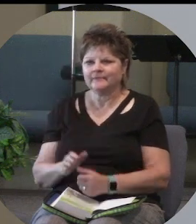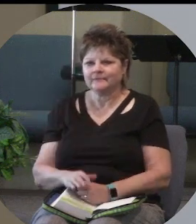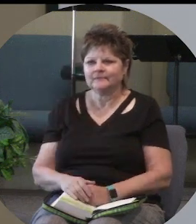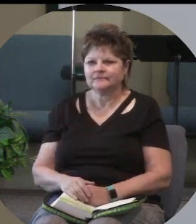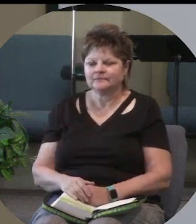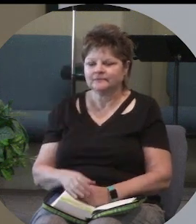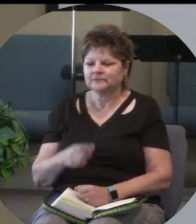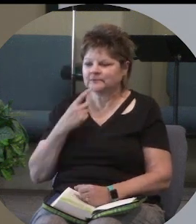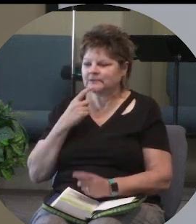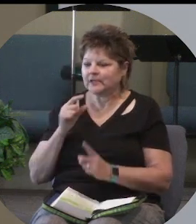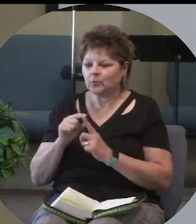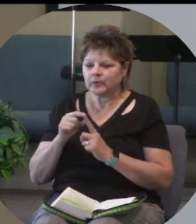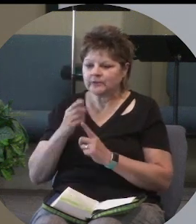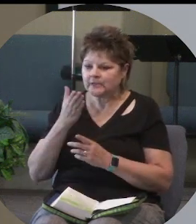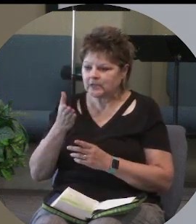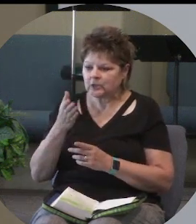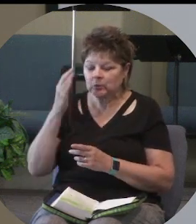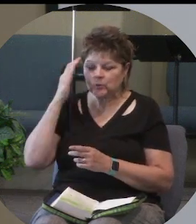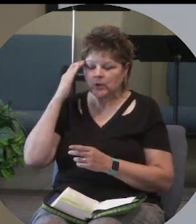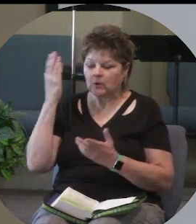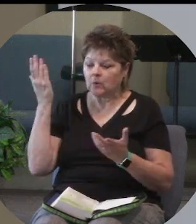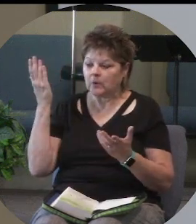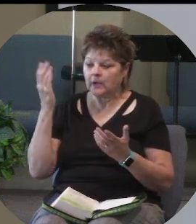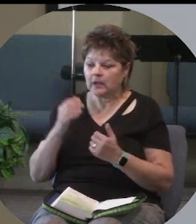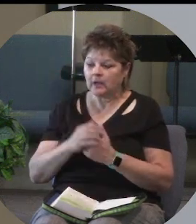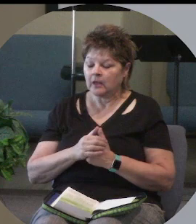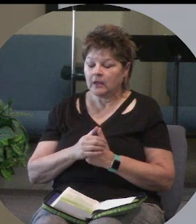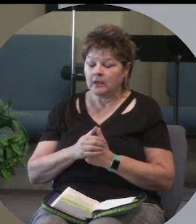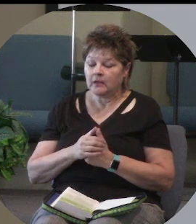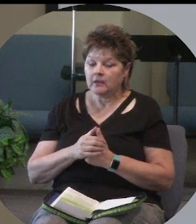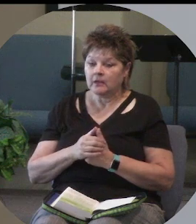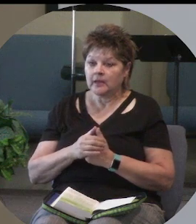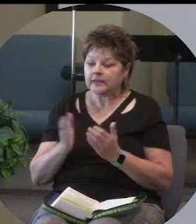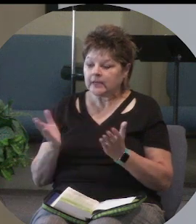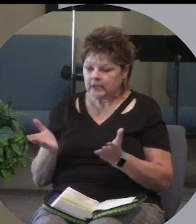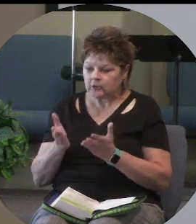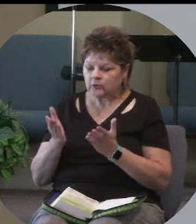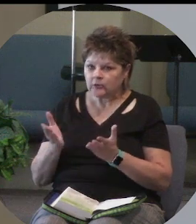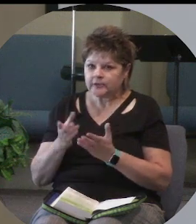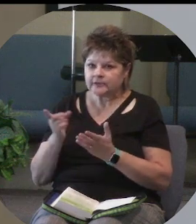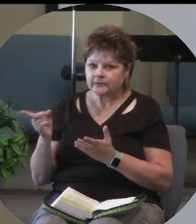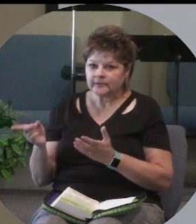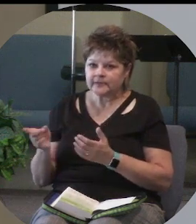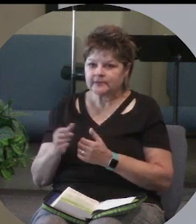say the words you know and encourage them as they